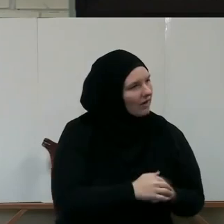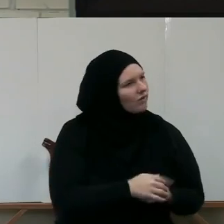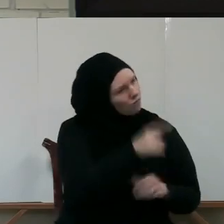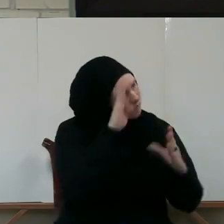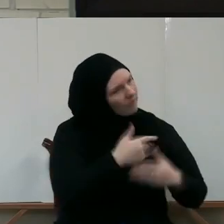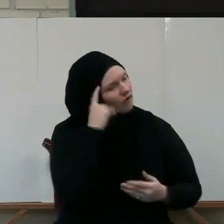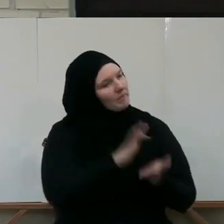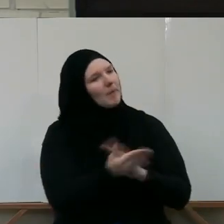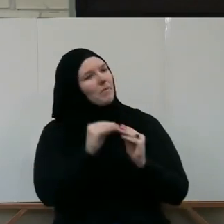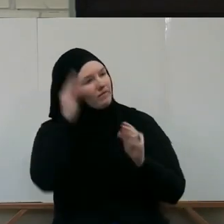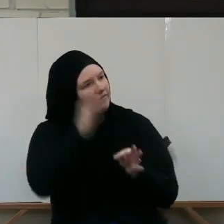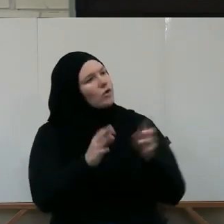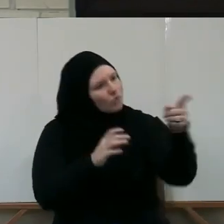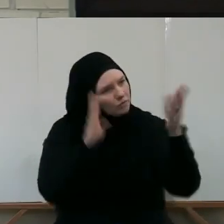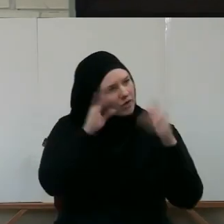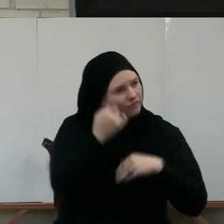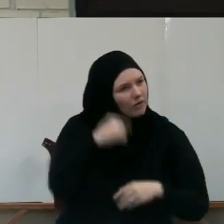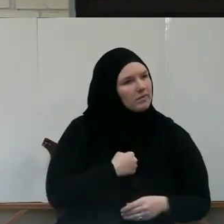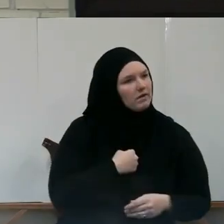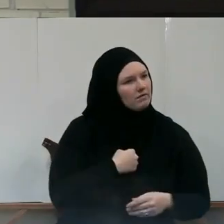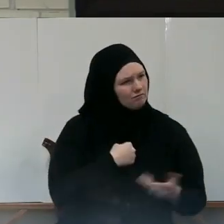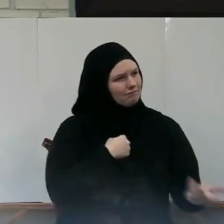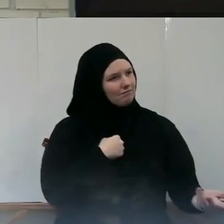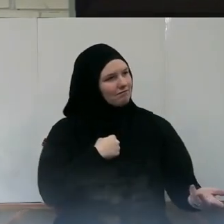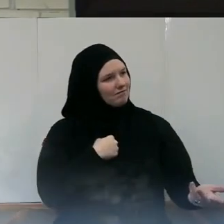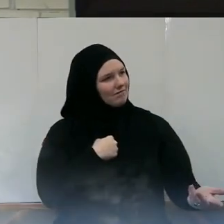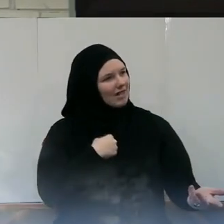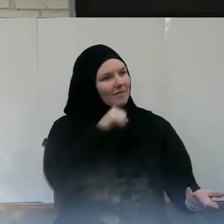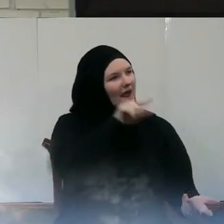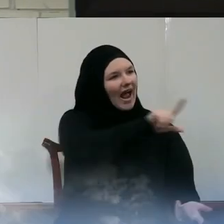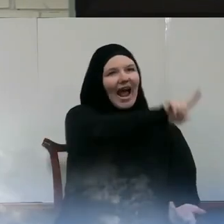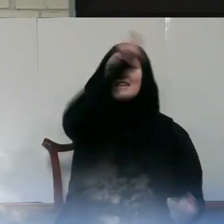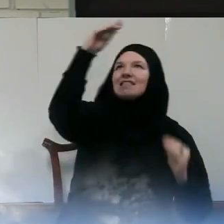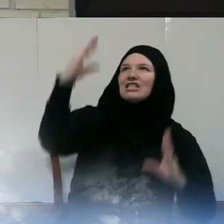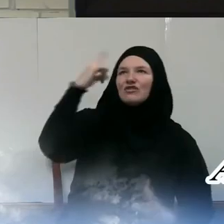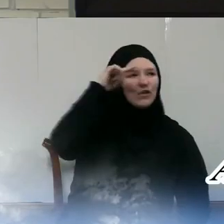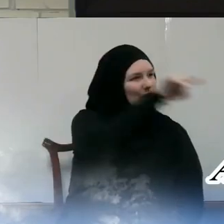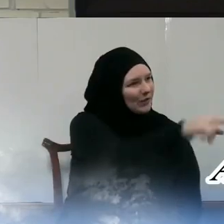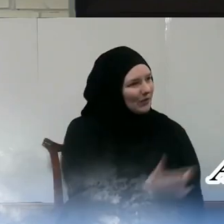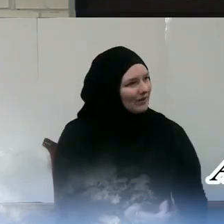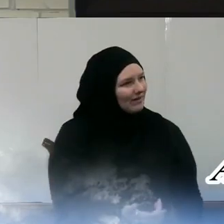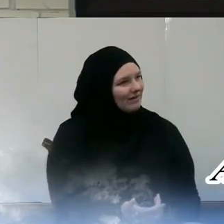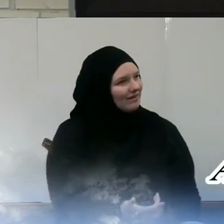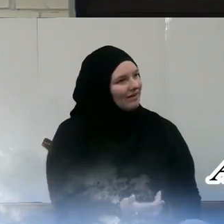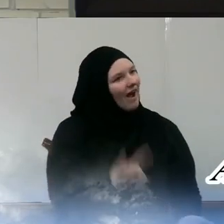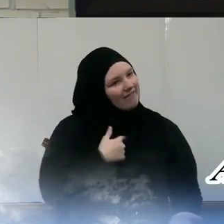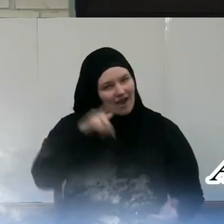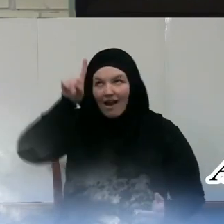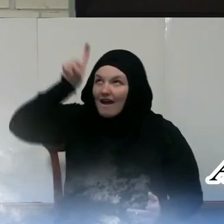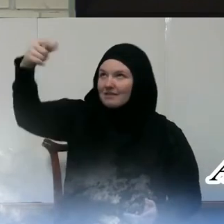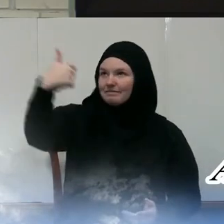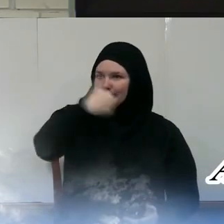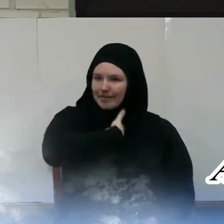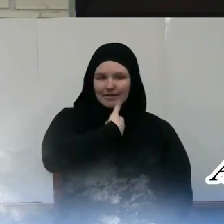So we have to change The attitude of laxity Taking Allah for granted Because he